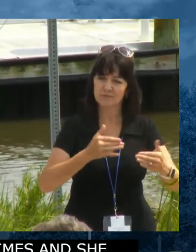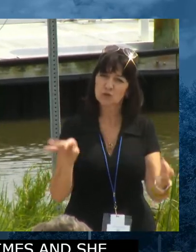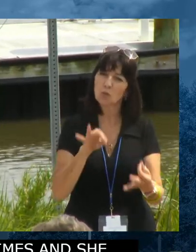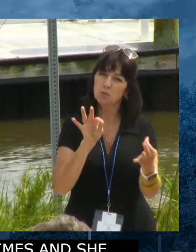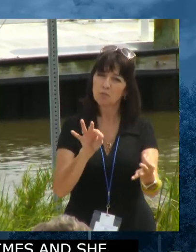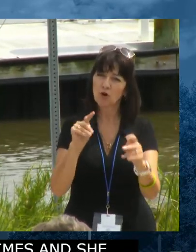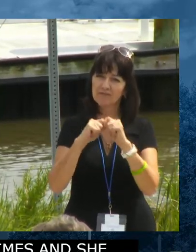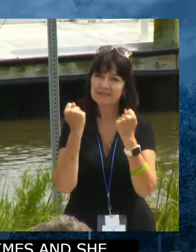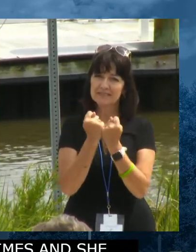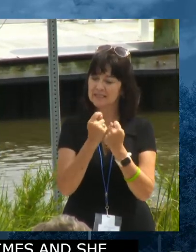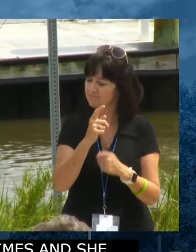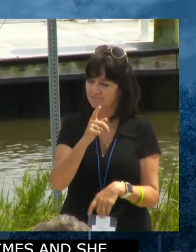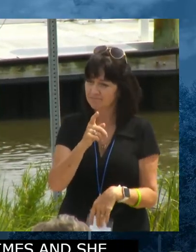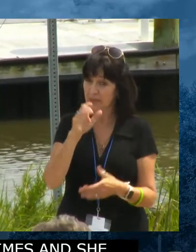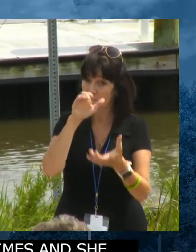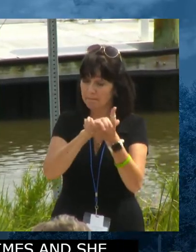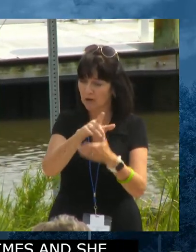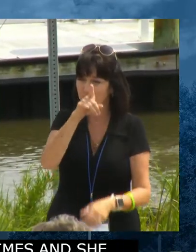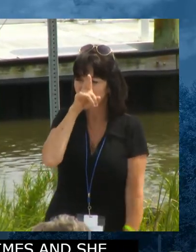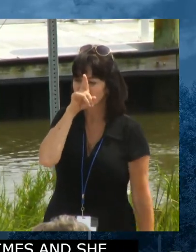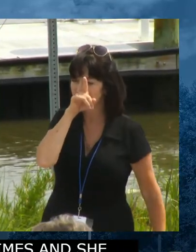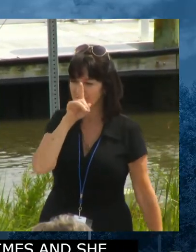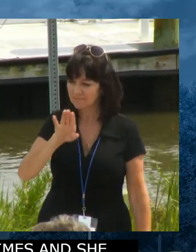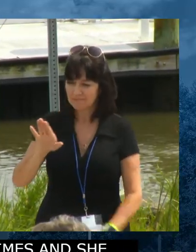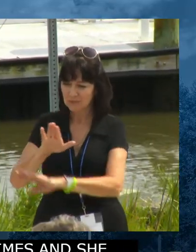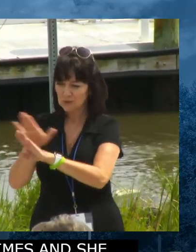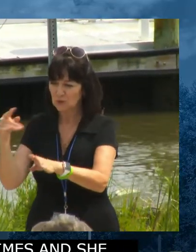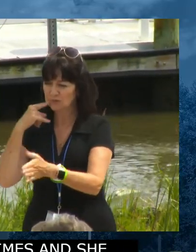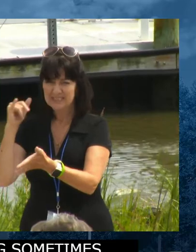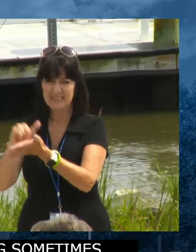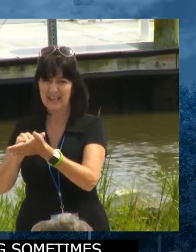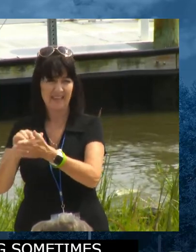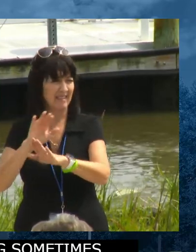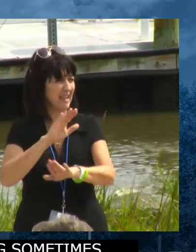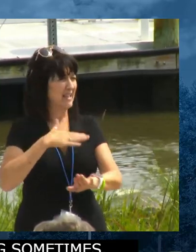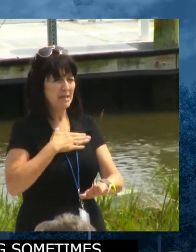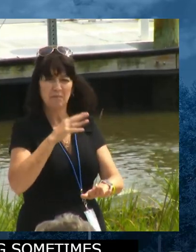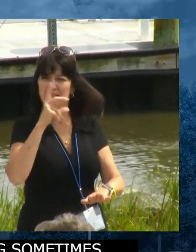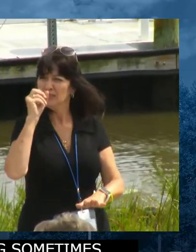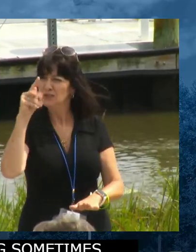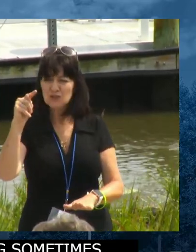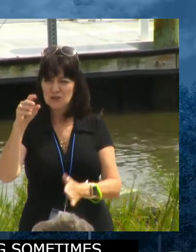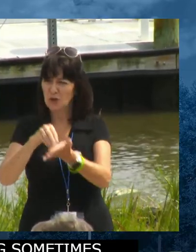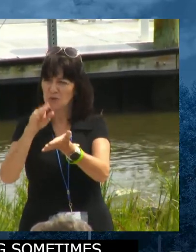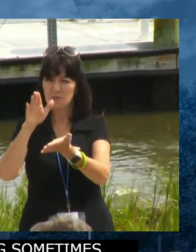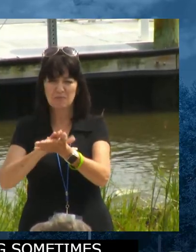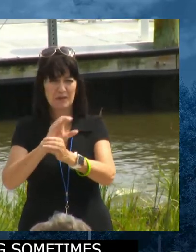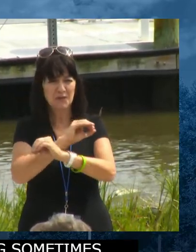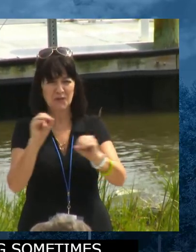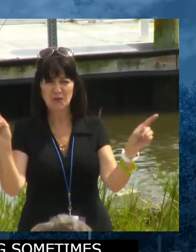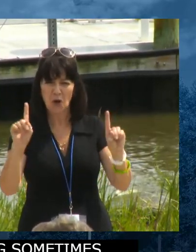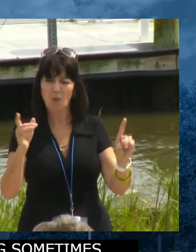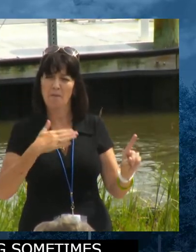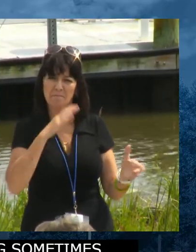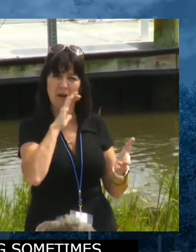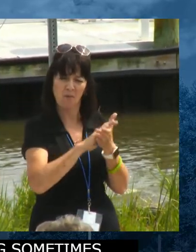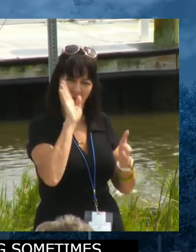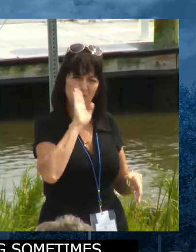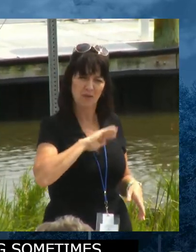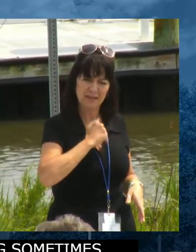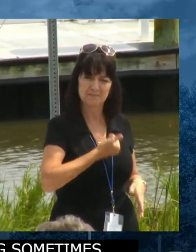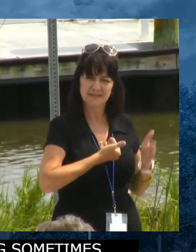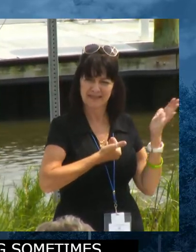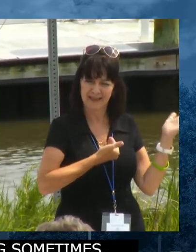Not a marriage. No, don't say that. My wife, don't put that anywhere because my wife will be upset with that. I will say this.